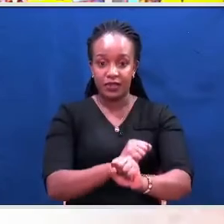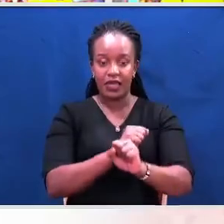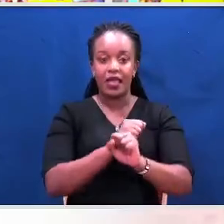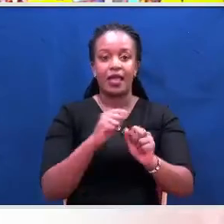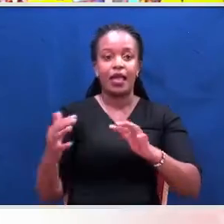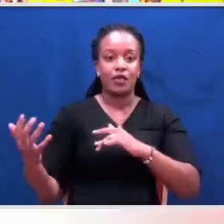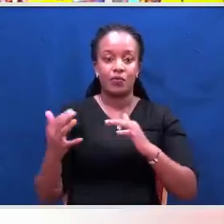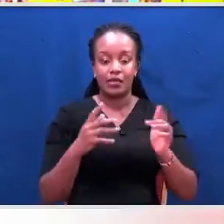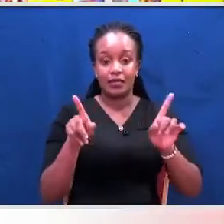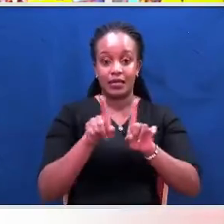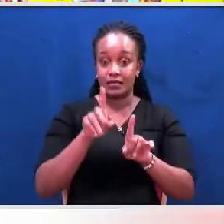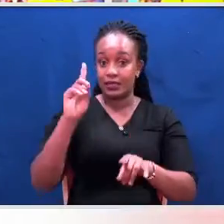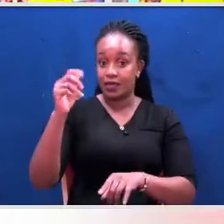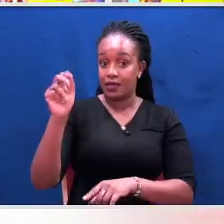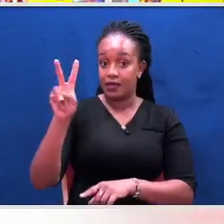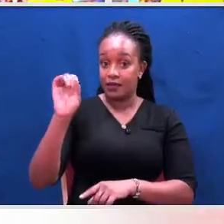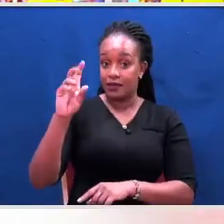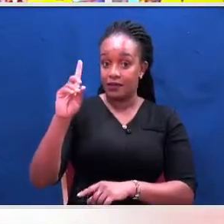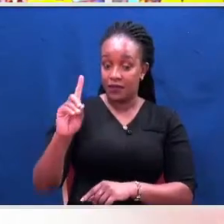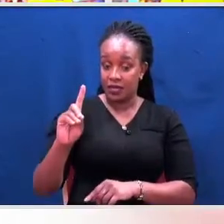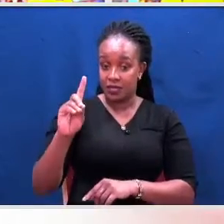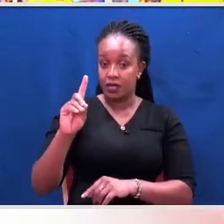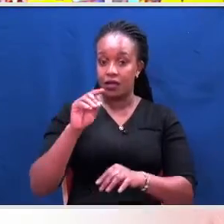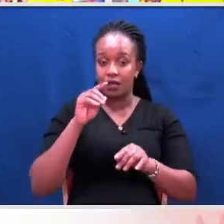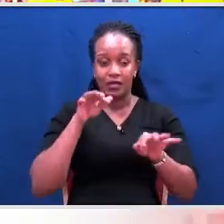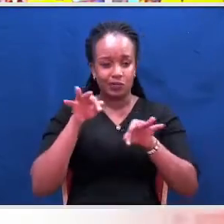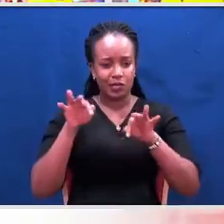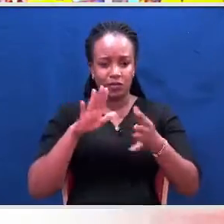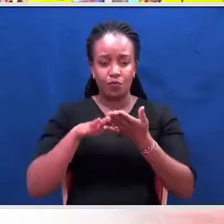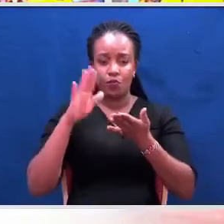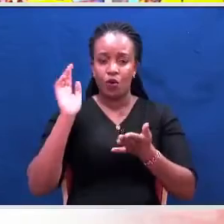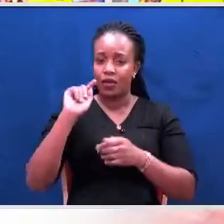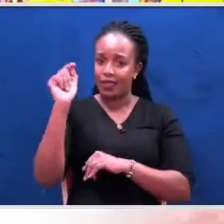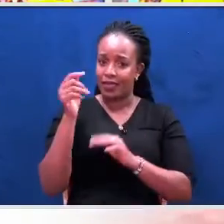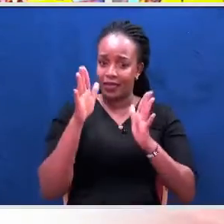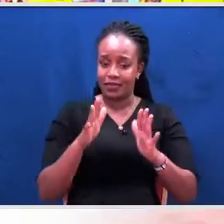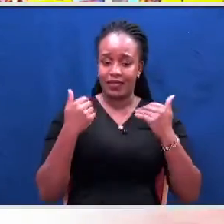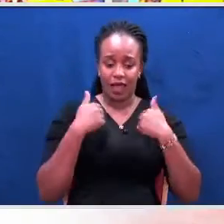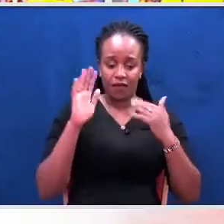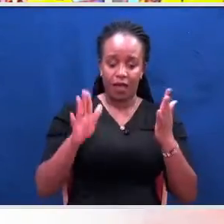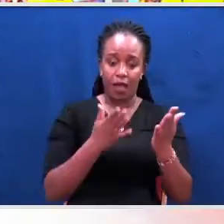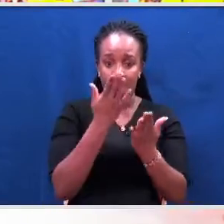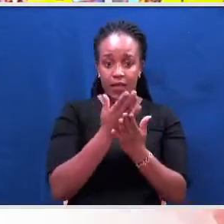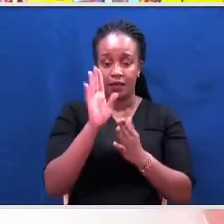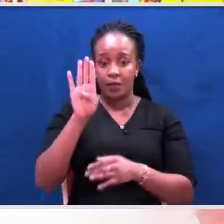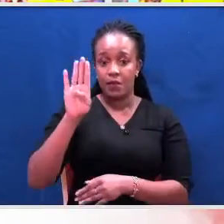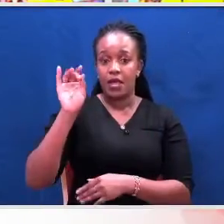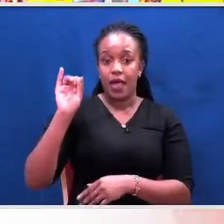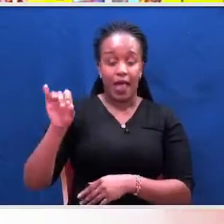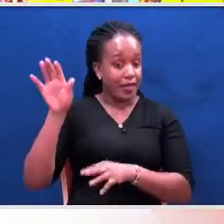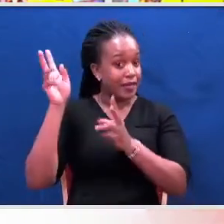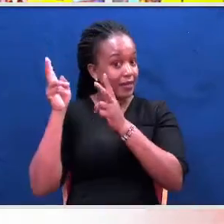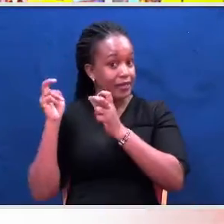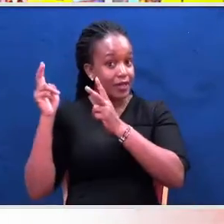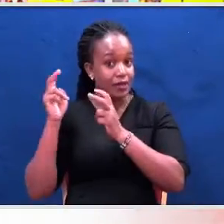Mothoka reports, Kenyans were spectators of a legal face-off. As appeal, the BBI appeal hearing came